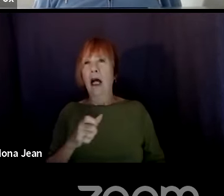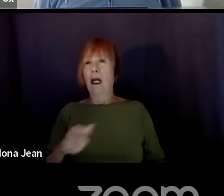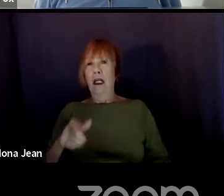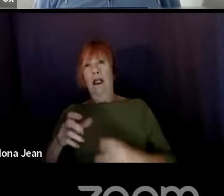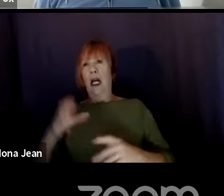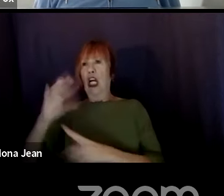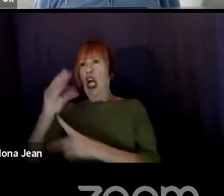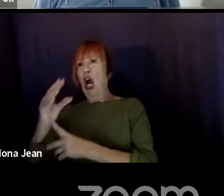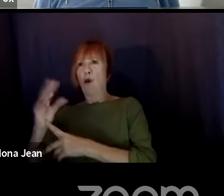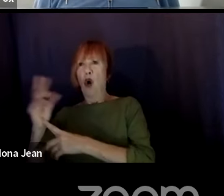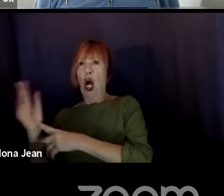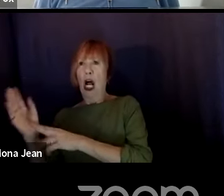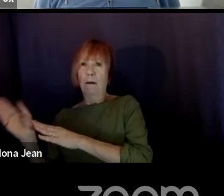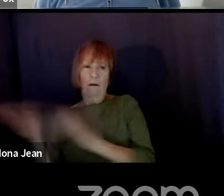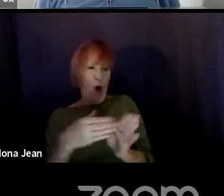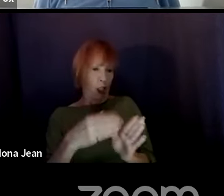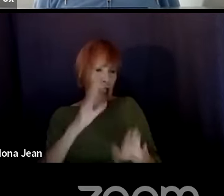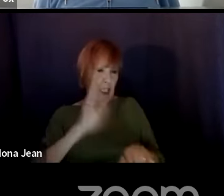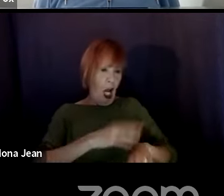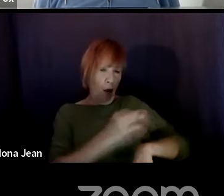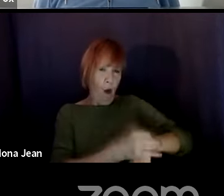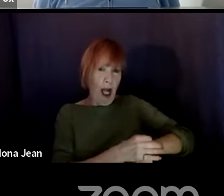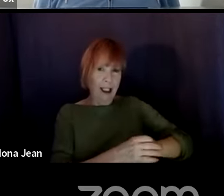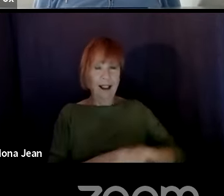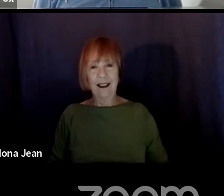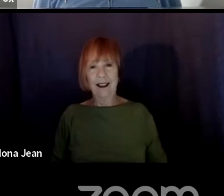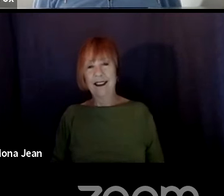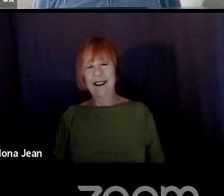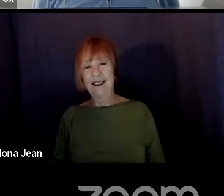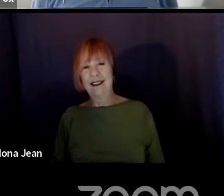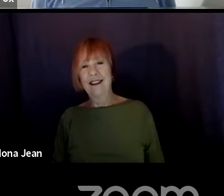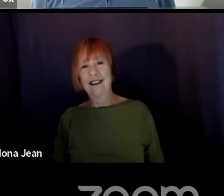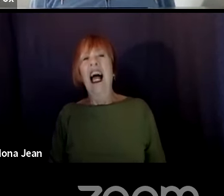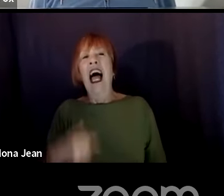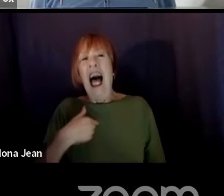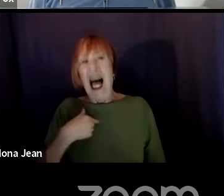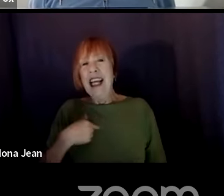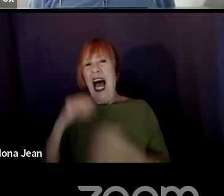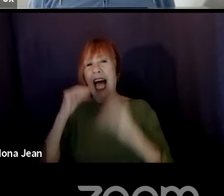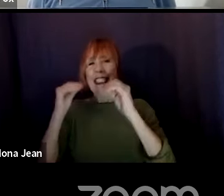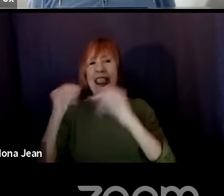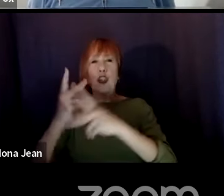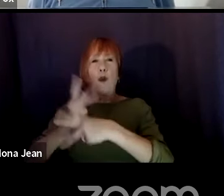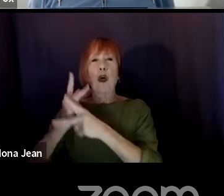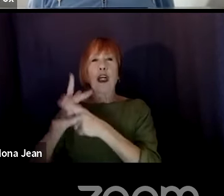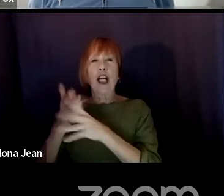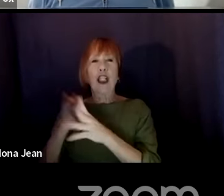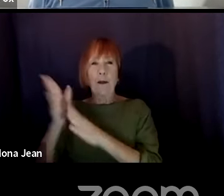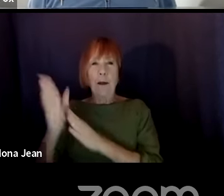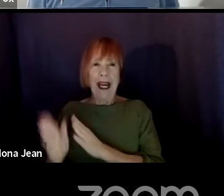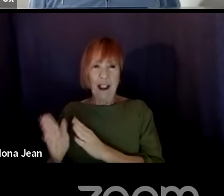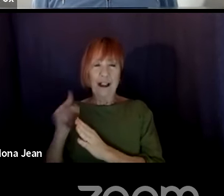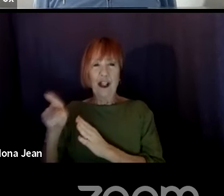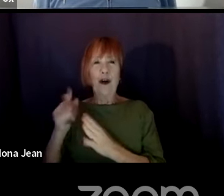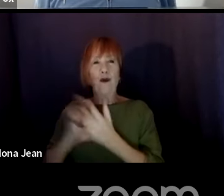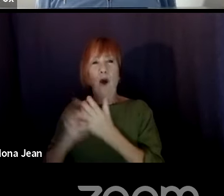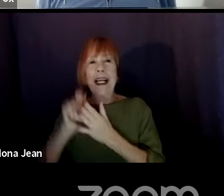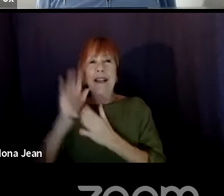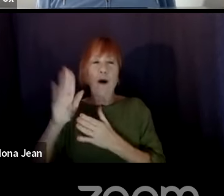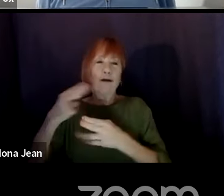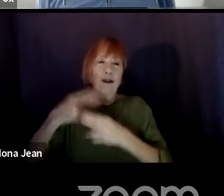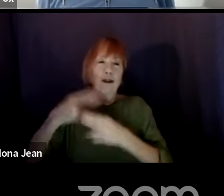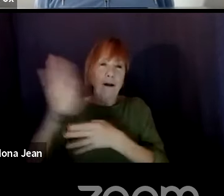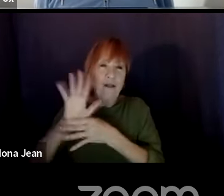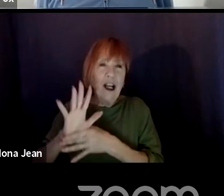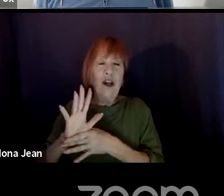production majors sometimes, too. Production majors who are either writing their short film, or they're writing a feature, or whatever